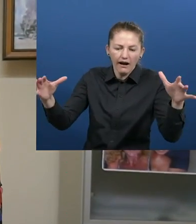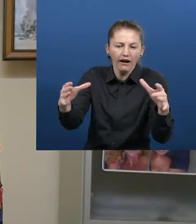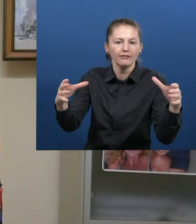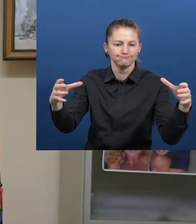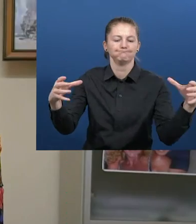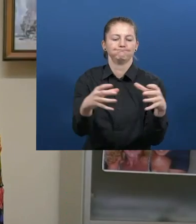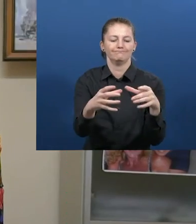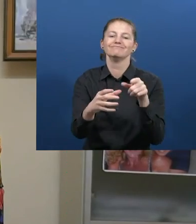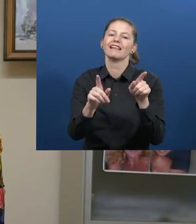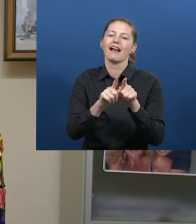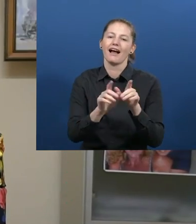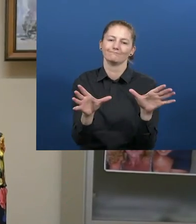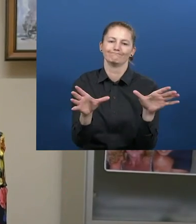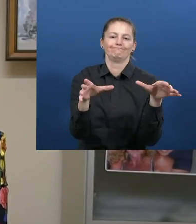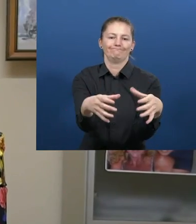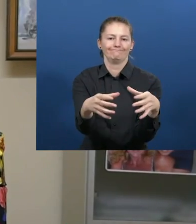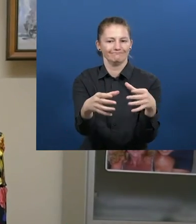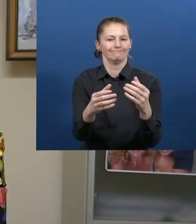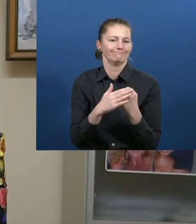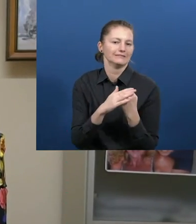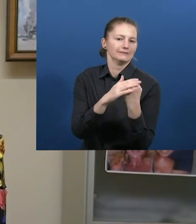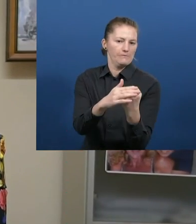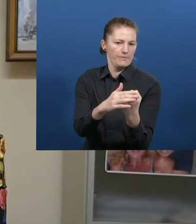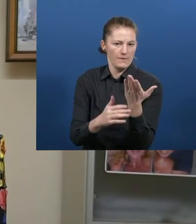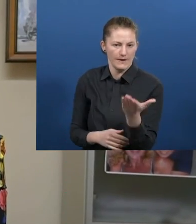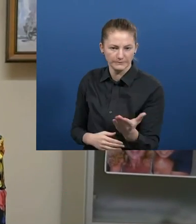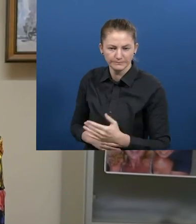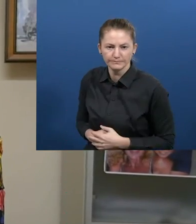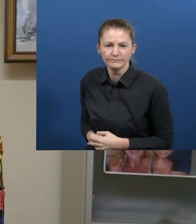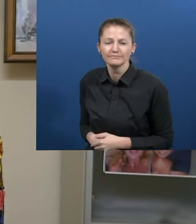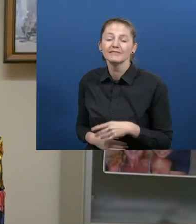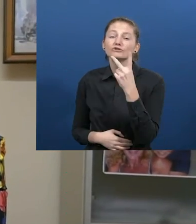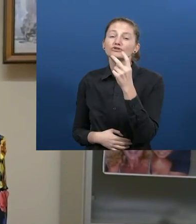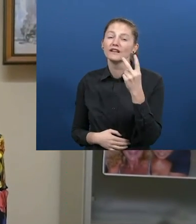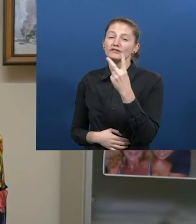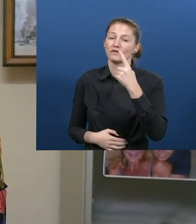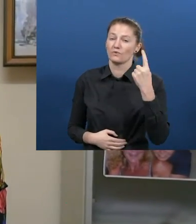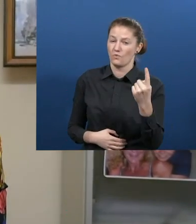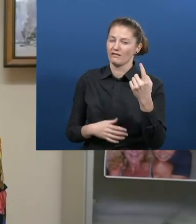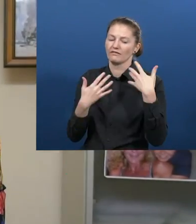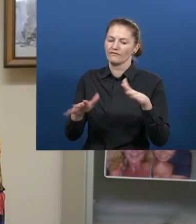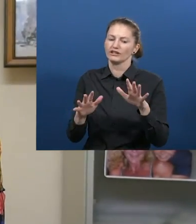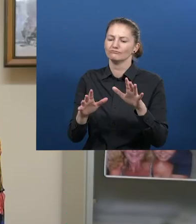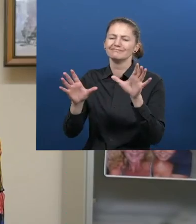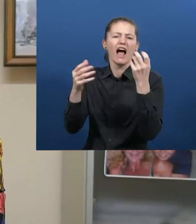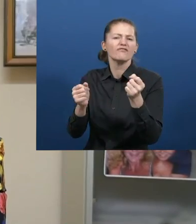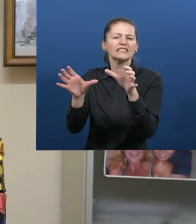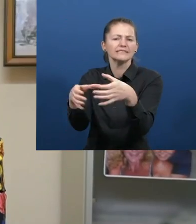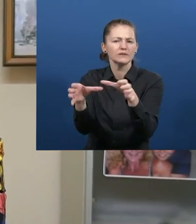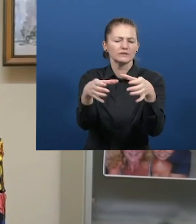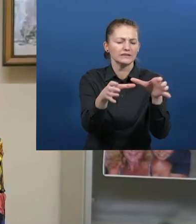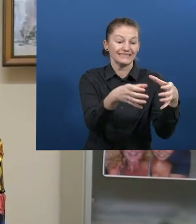creó un protocolo, un protocolo a través de la Dirección General y todo el equipo de trabajo